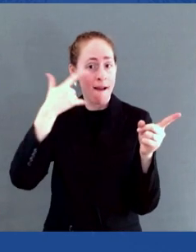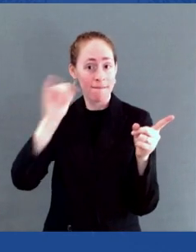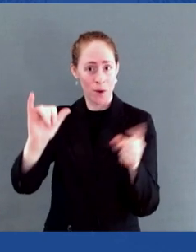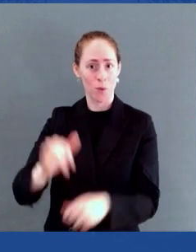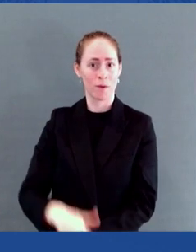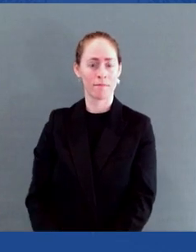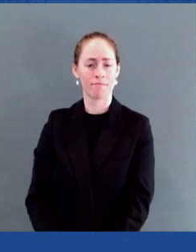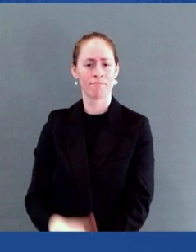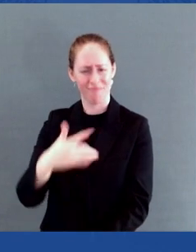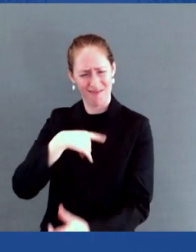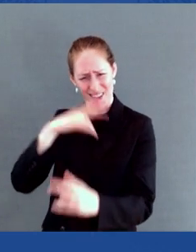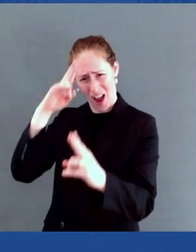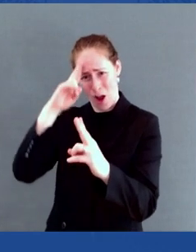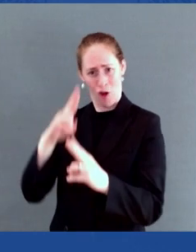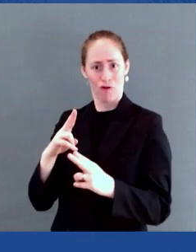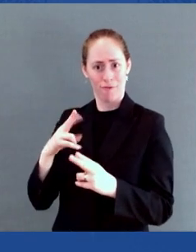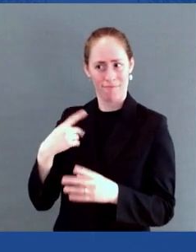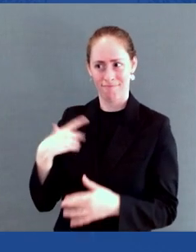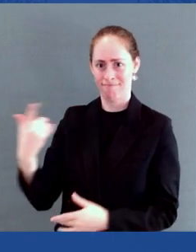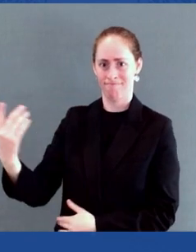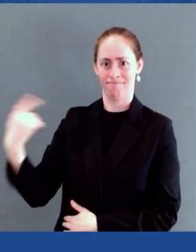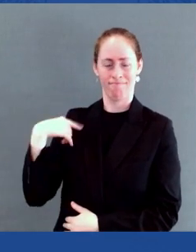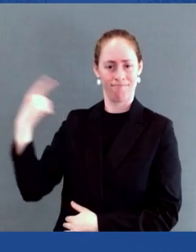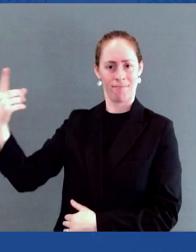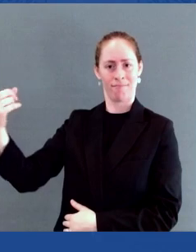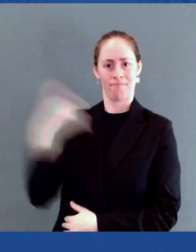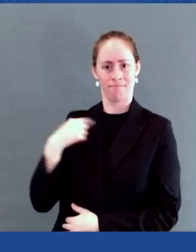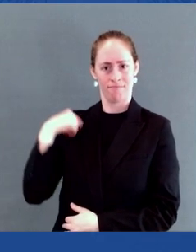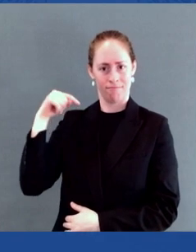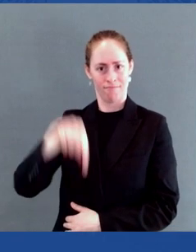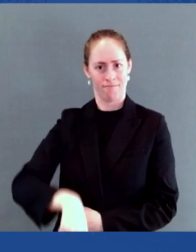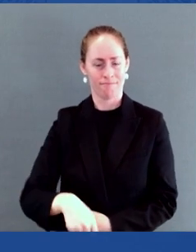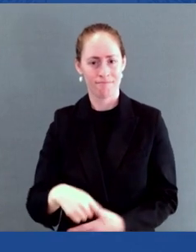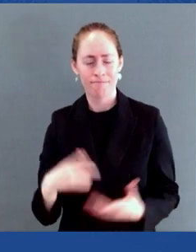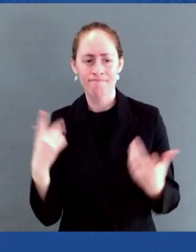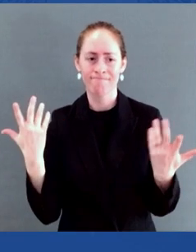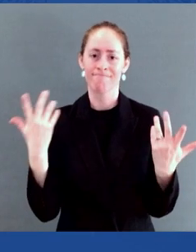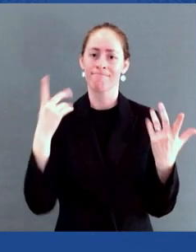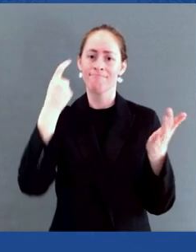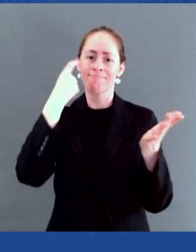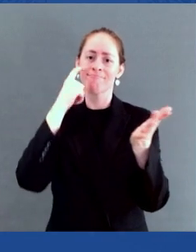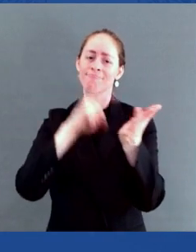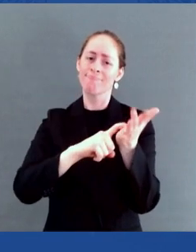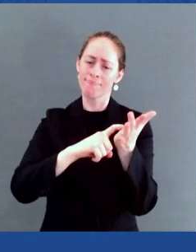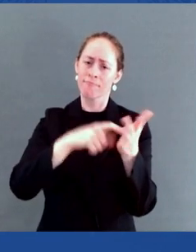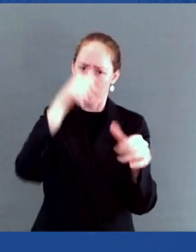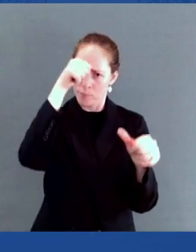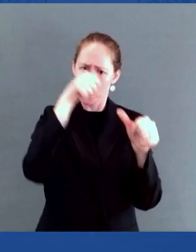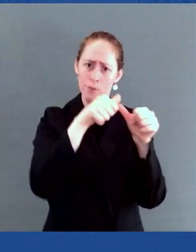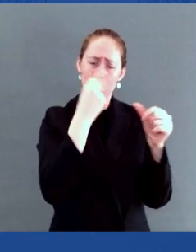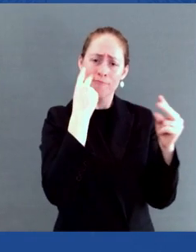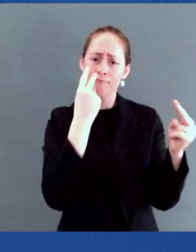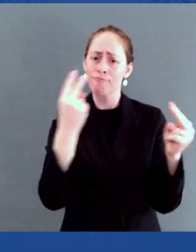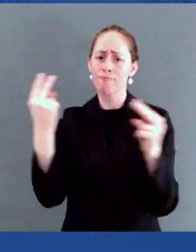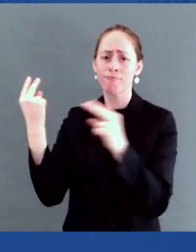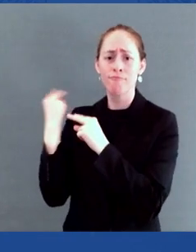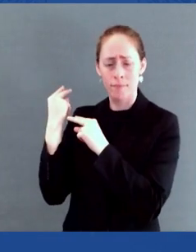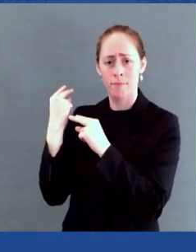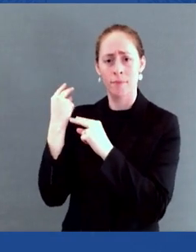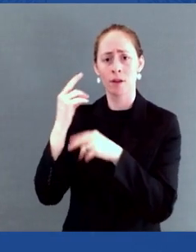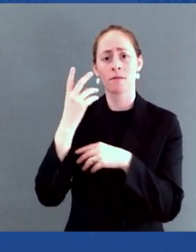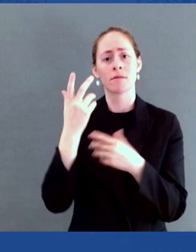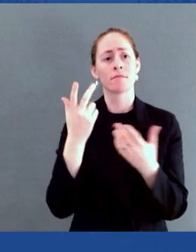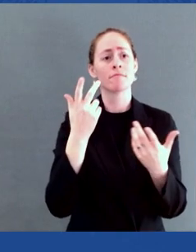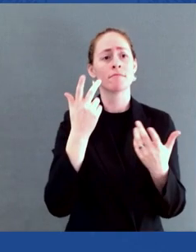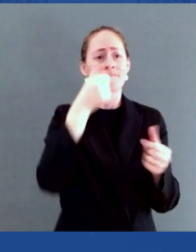to not only remember and honor the lives lost over the last 40 years, but to celebrate the lives living and thriving,